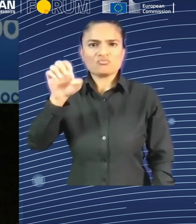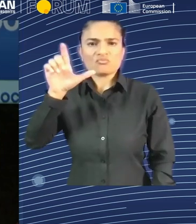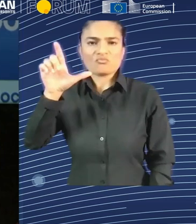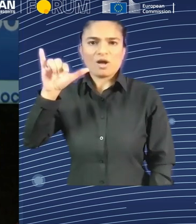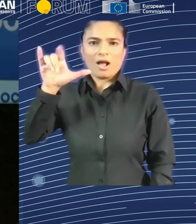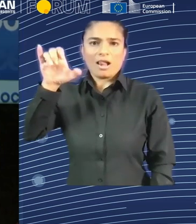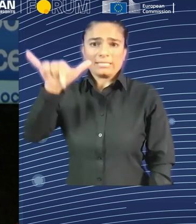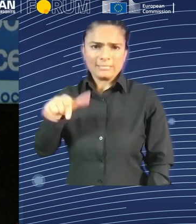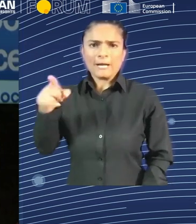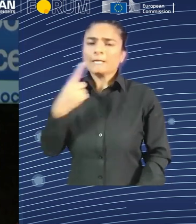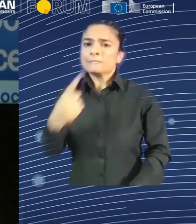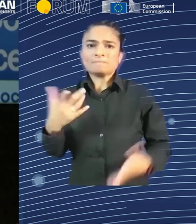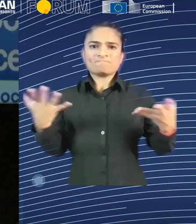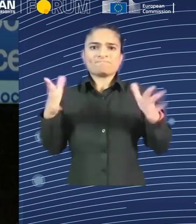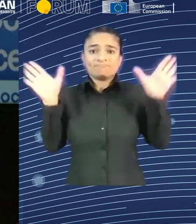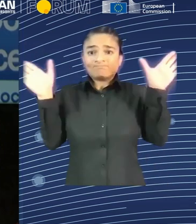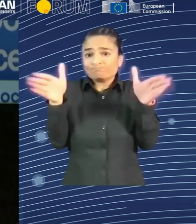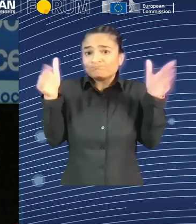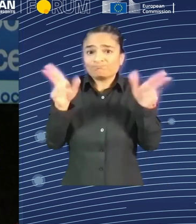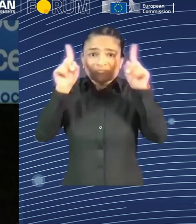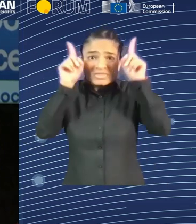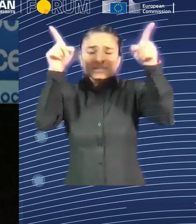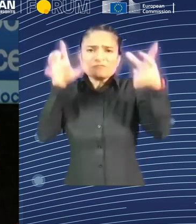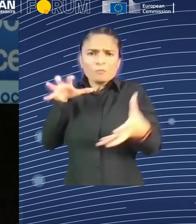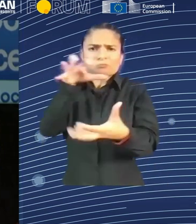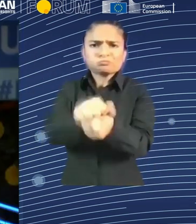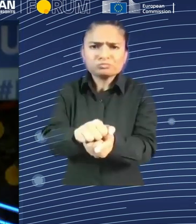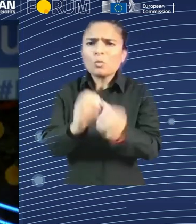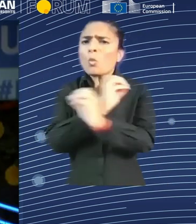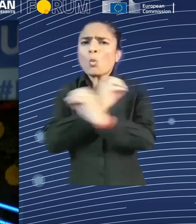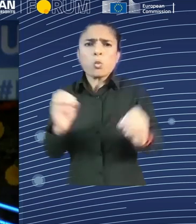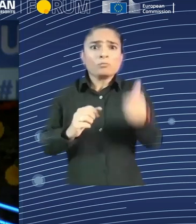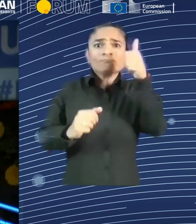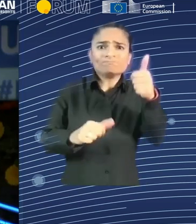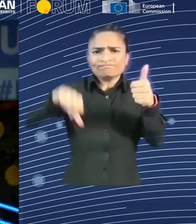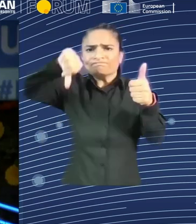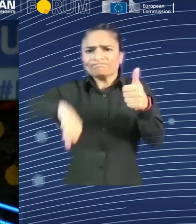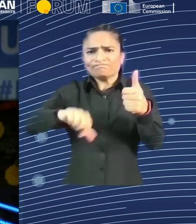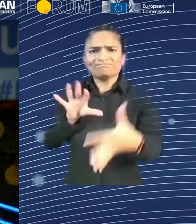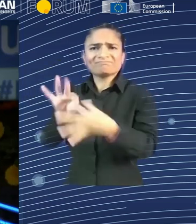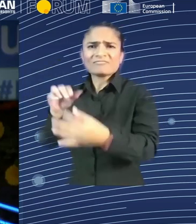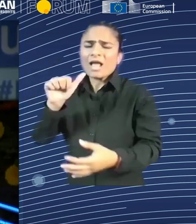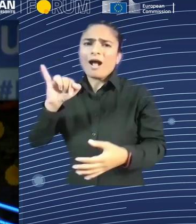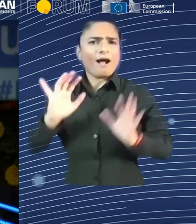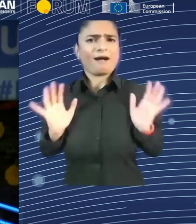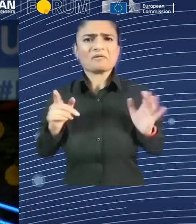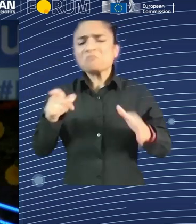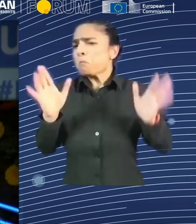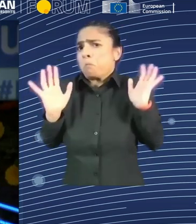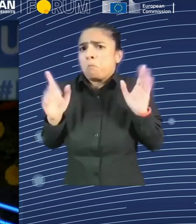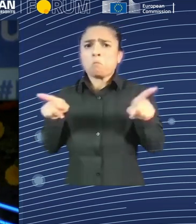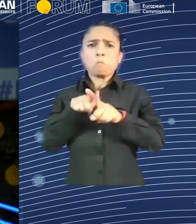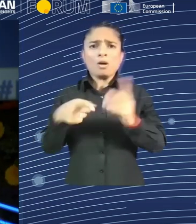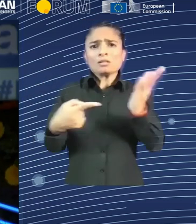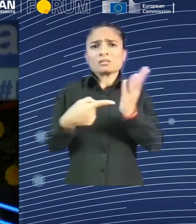not move the choices about good and bad towards the technology. Let's reflect on our own behavior. And it is our